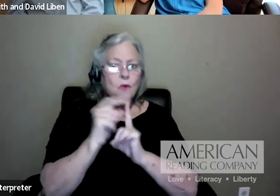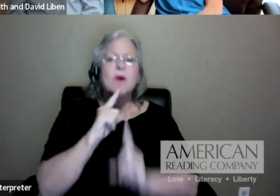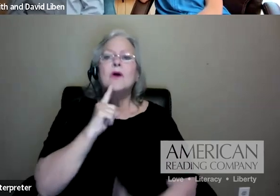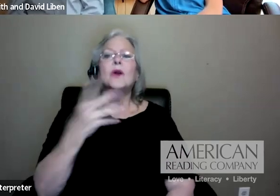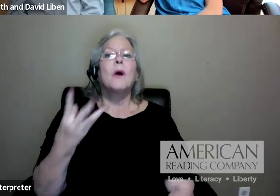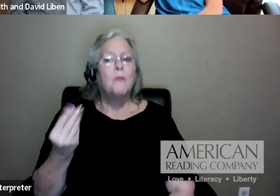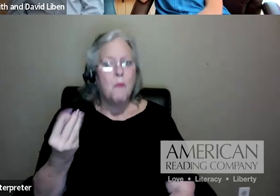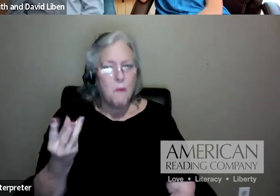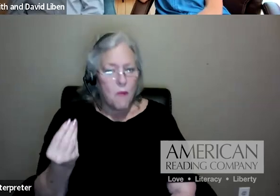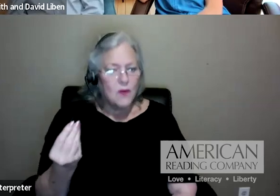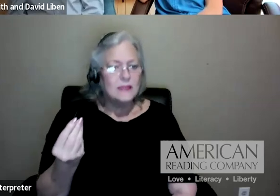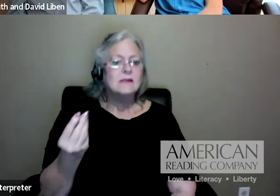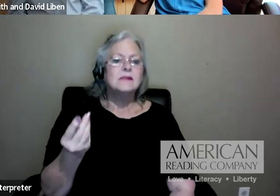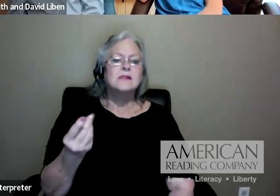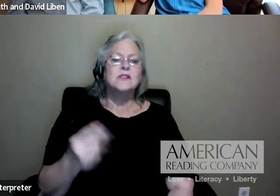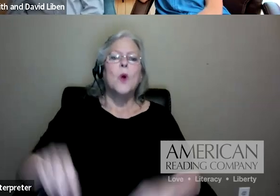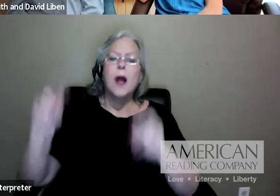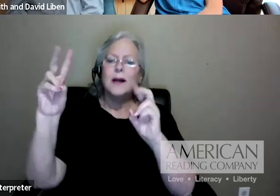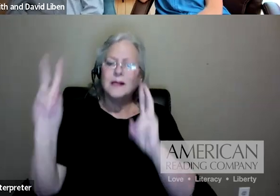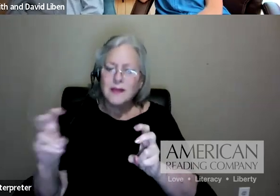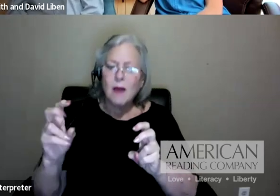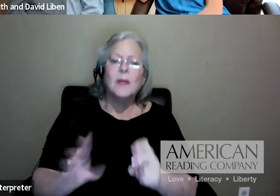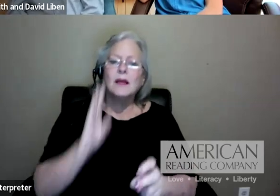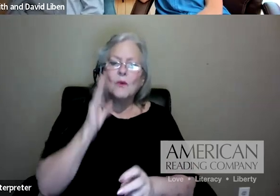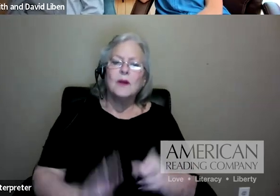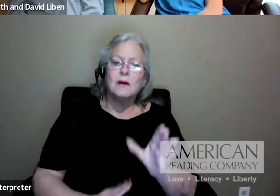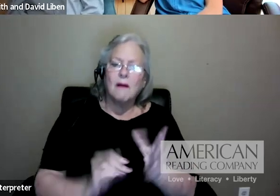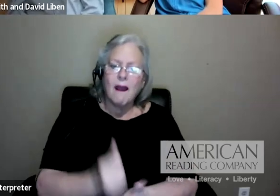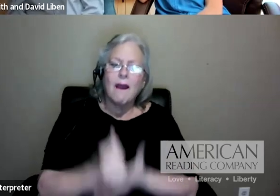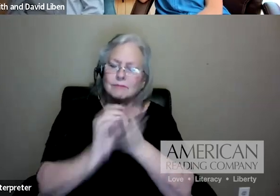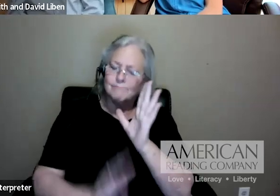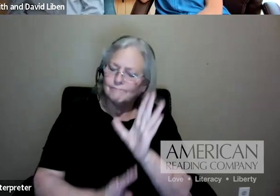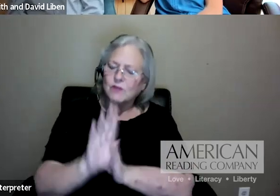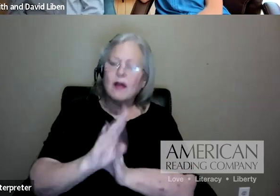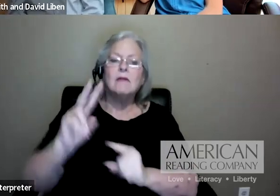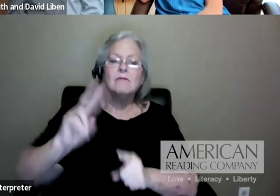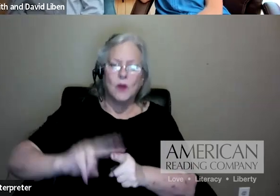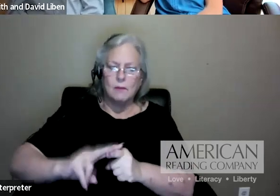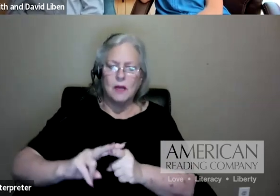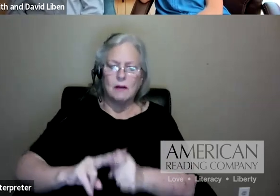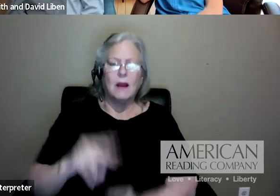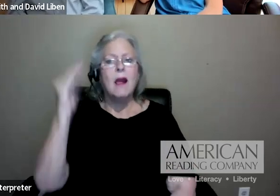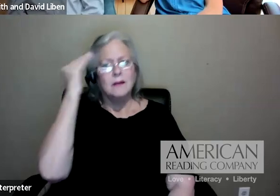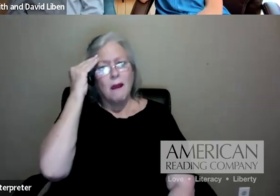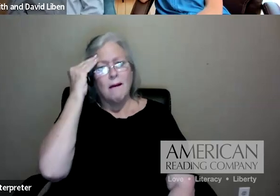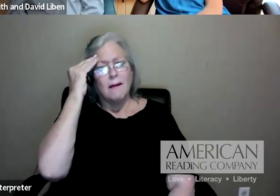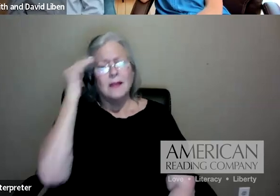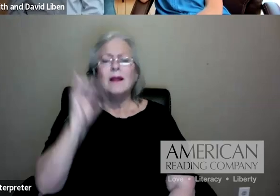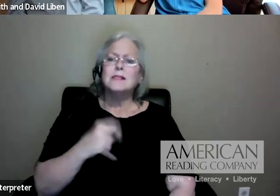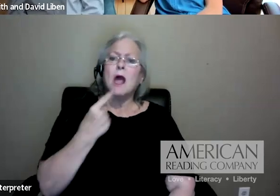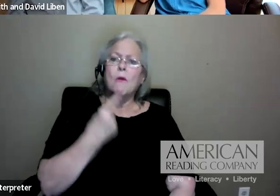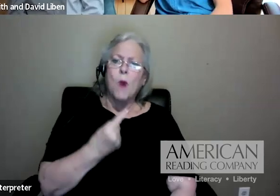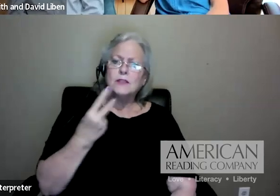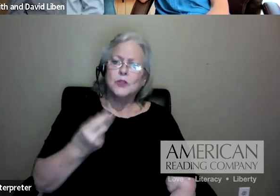topic knowledge grows tier two vocabulary. Knowledge is really a one-two punch. When you have series of